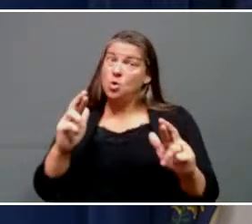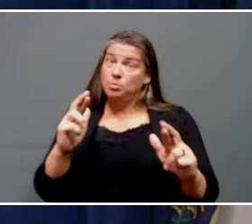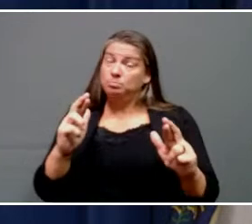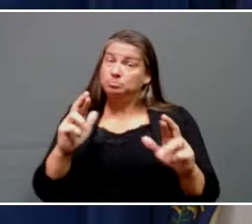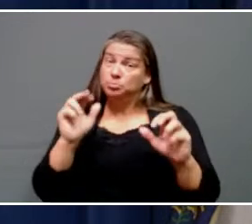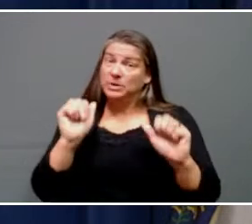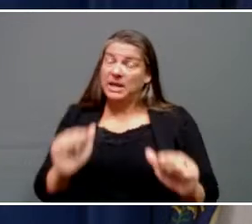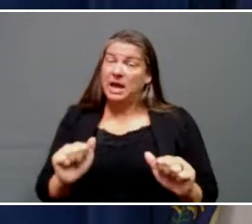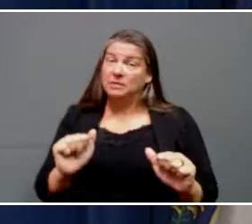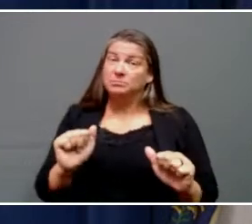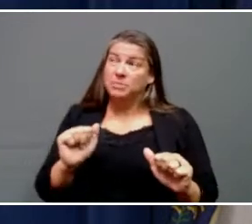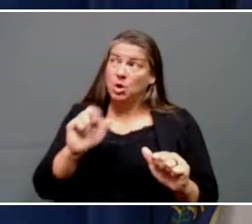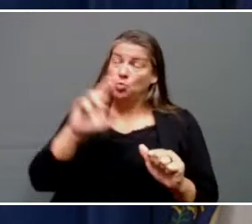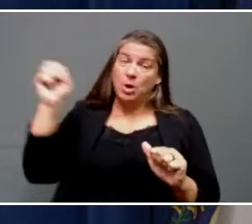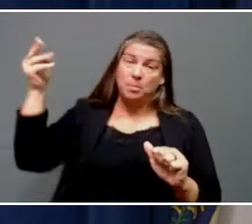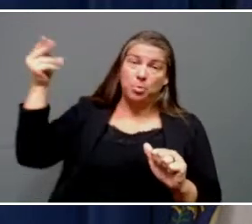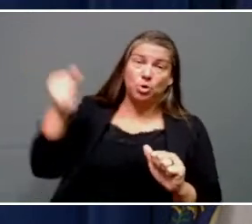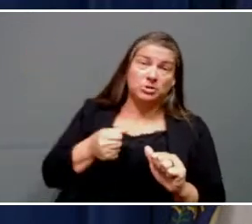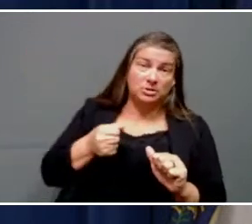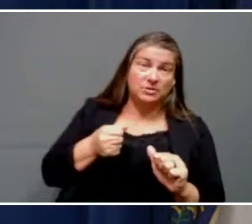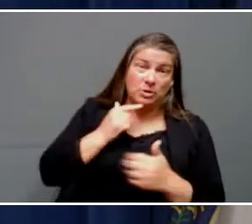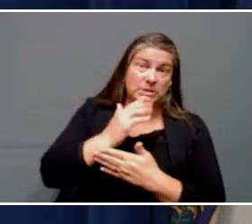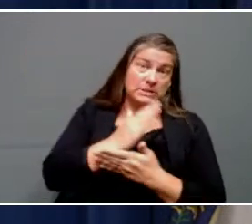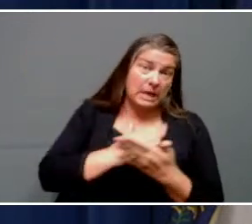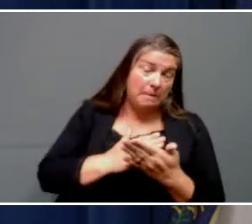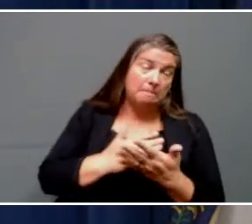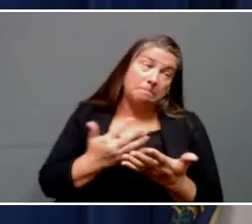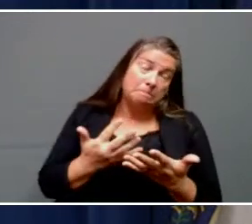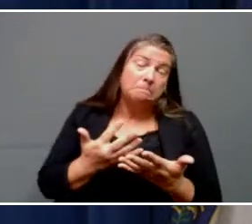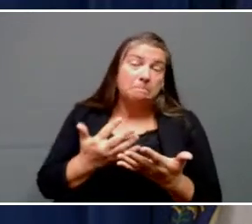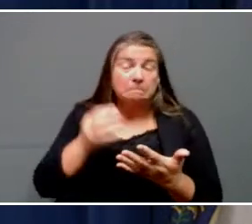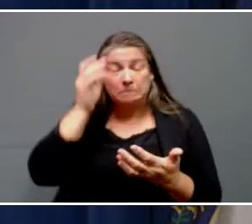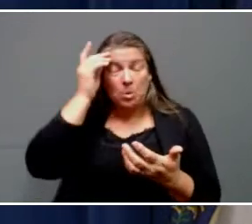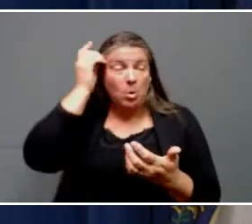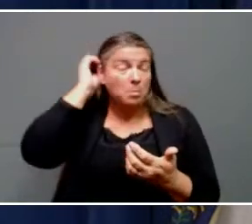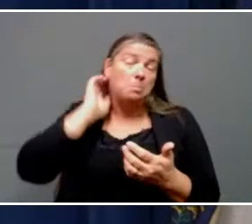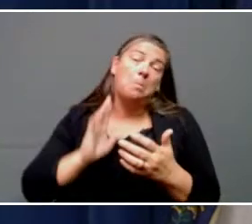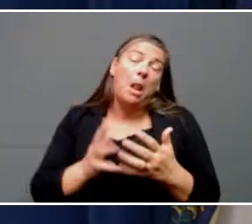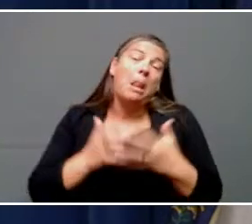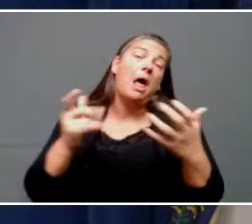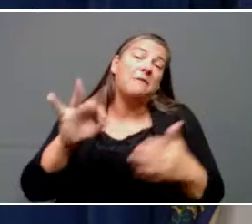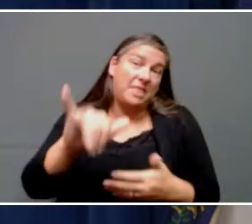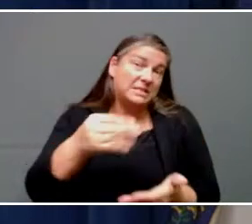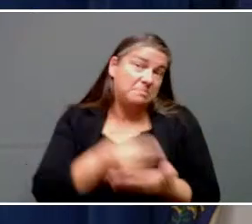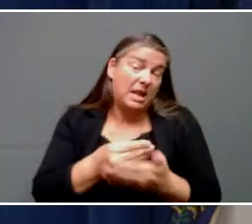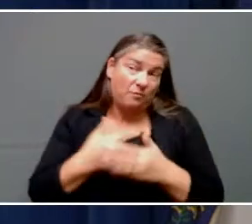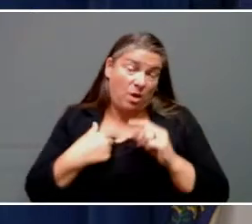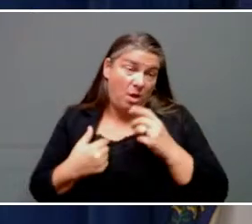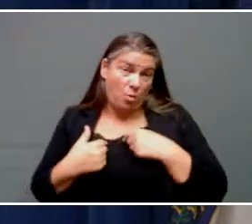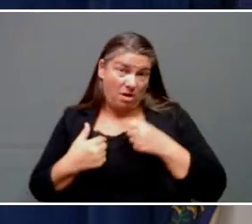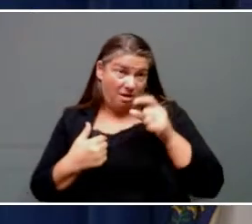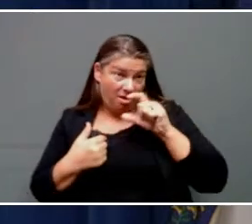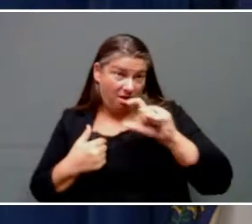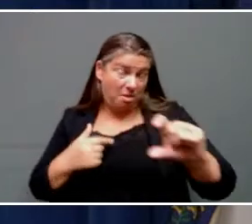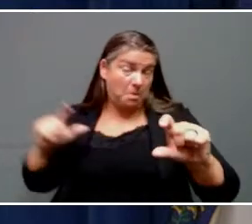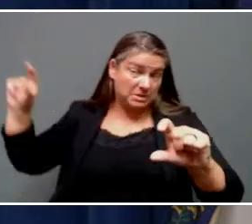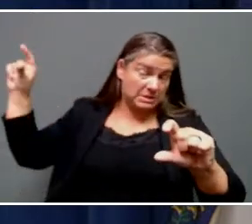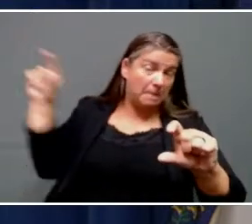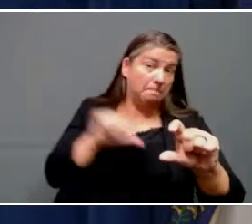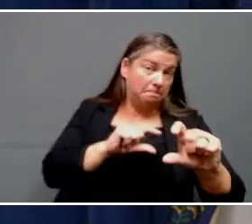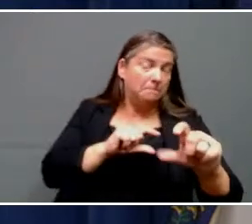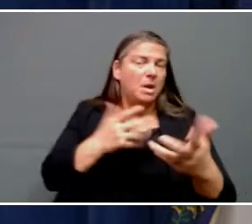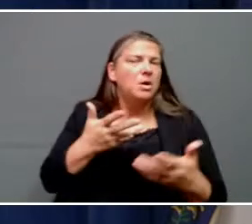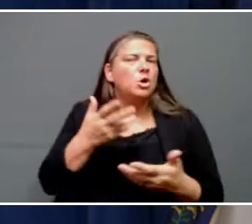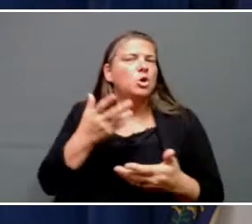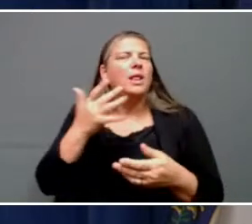reimbursed for some if not a lot of those dollars going out. Certainly the extra funding for transportation is something that's going